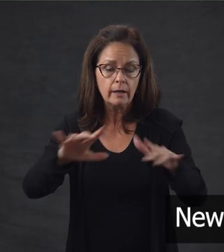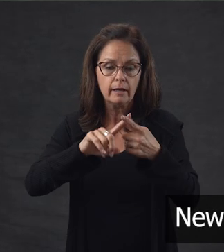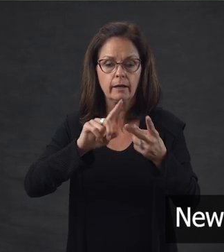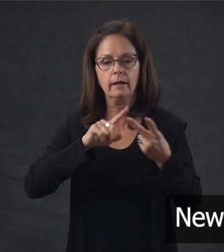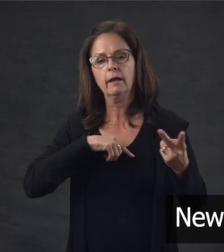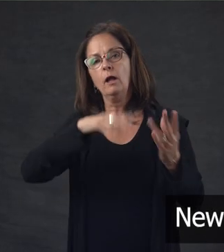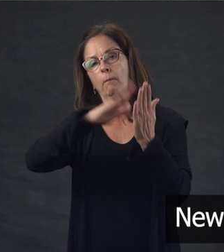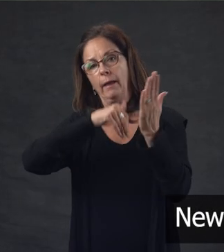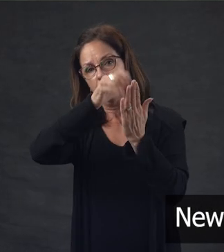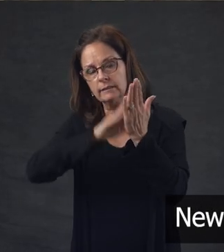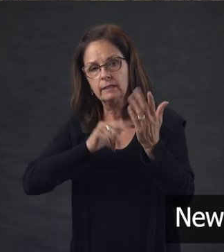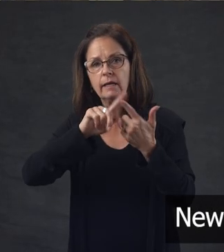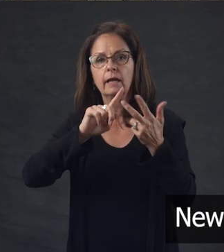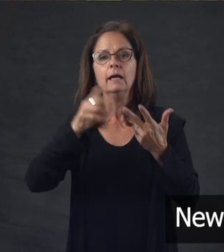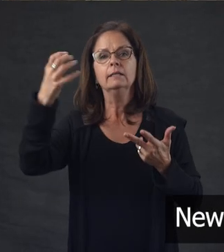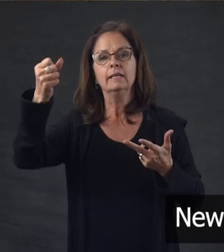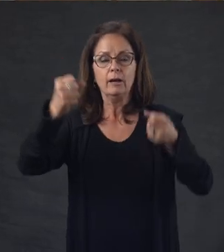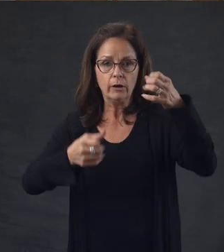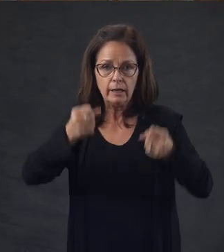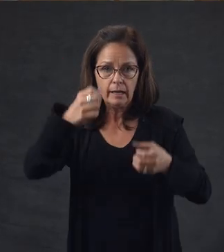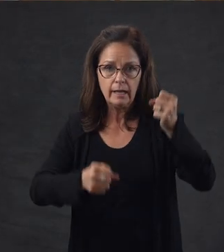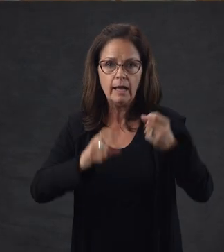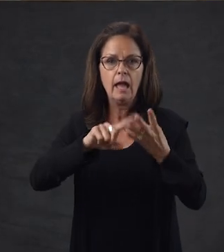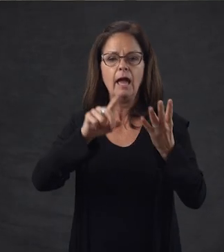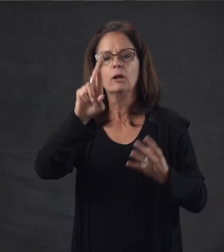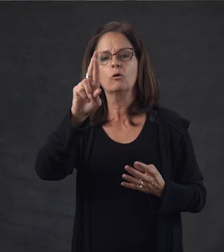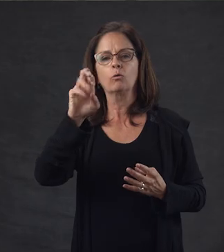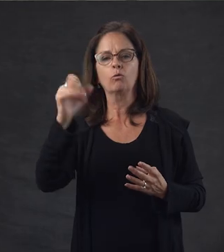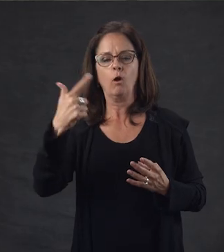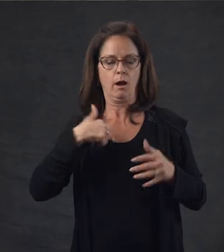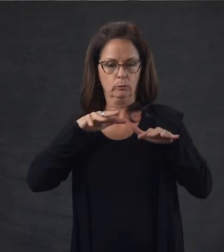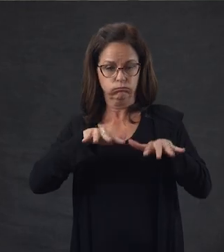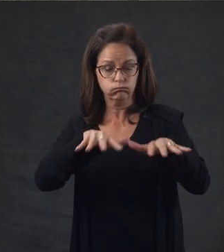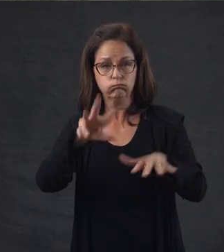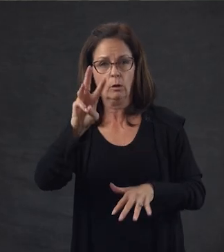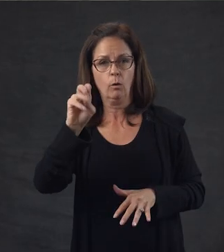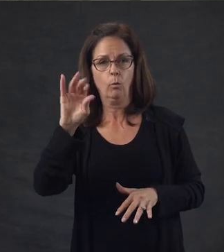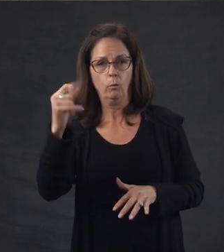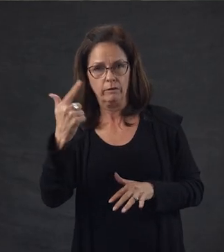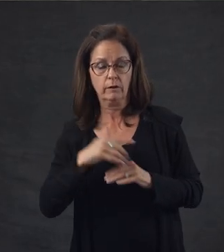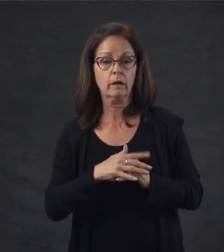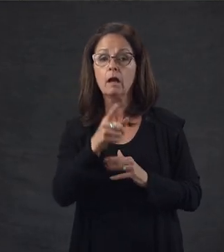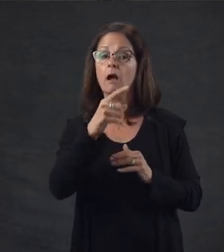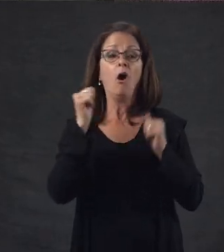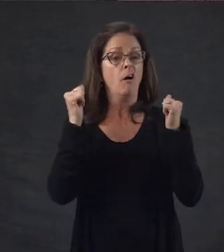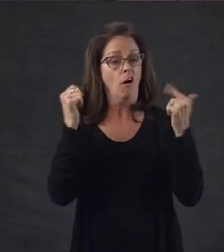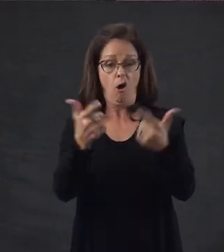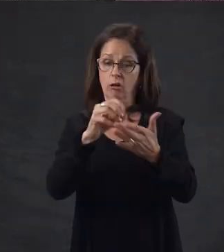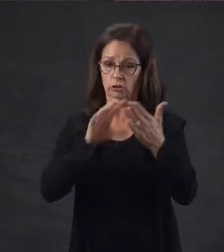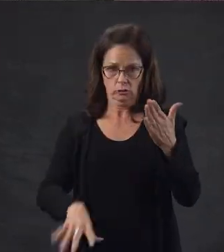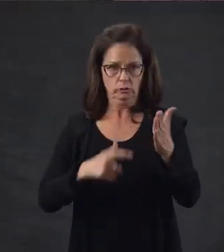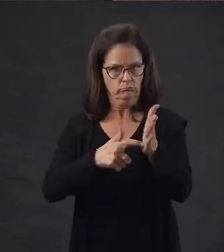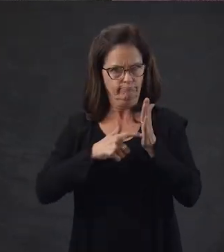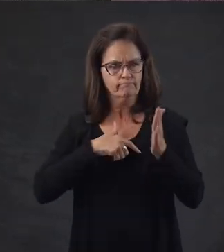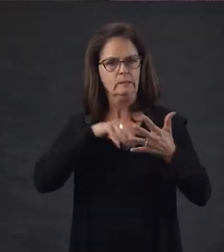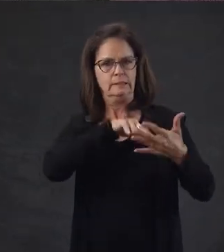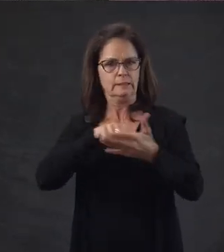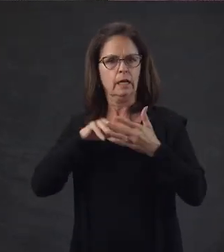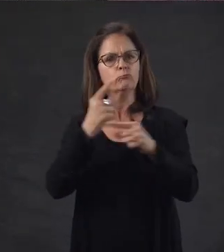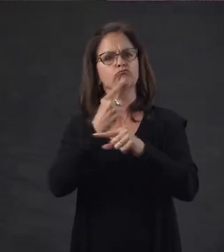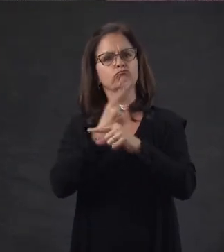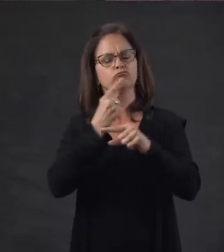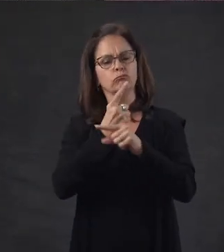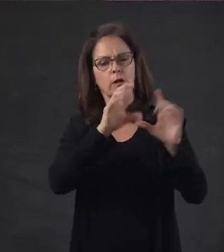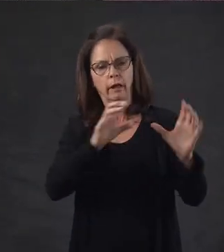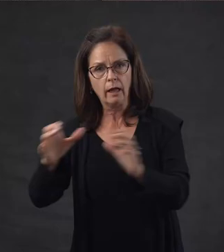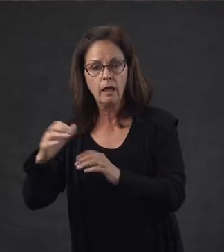trades included gardening, painting, dairying, and rug weaving. Photos, six young students. All students studied standard school